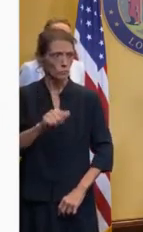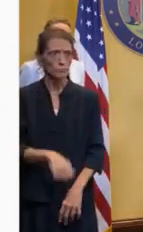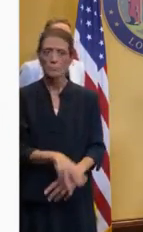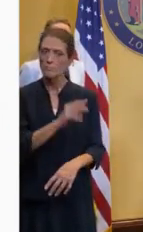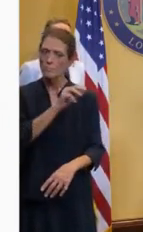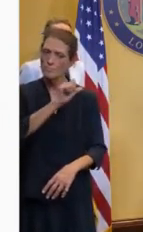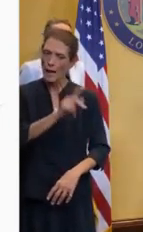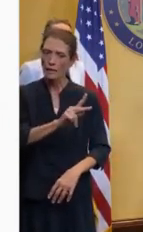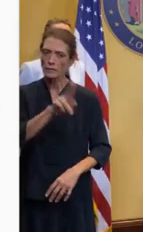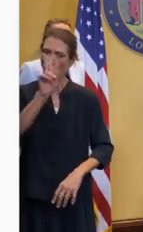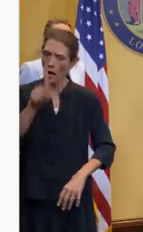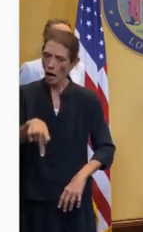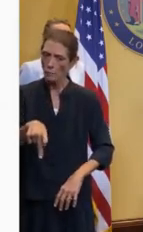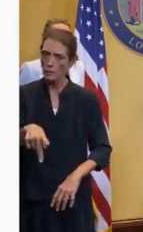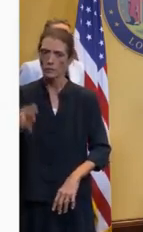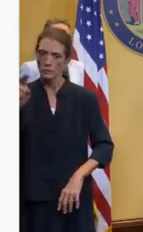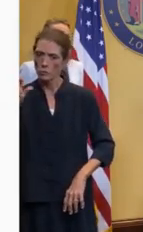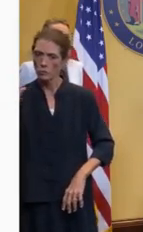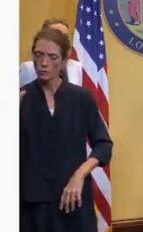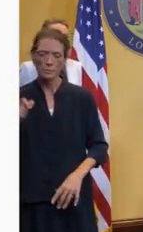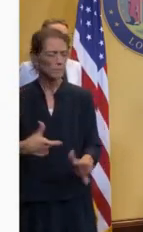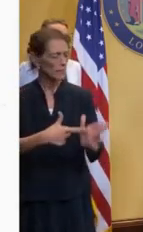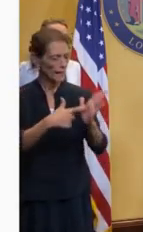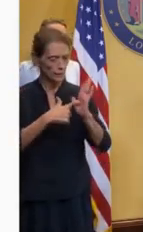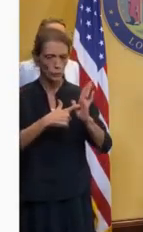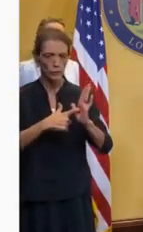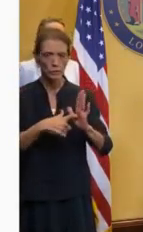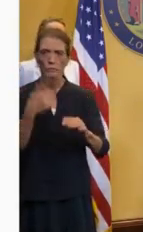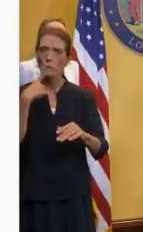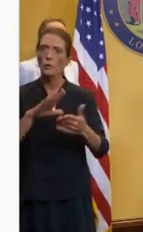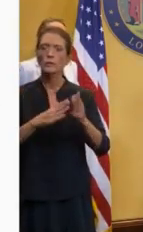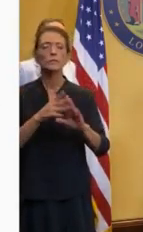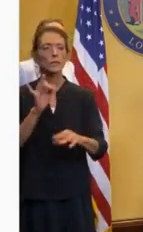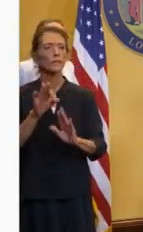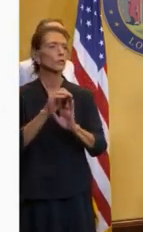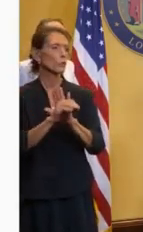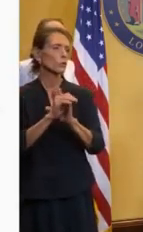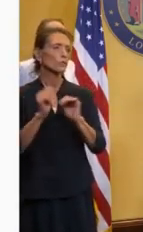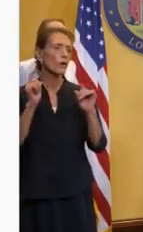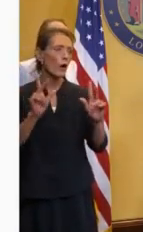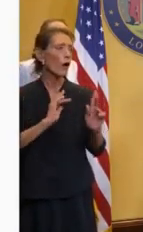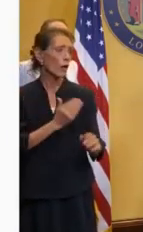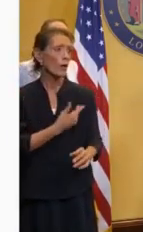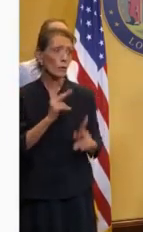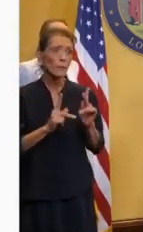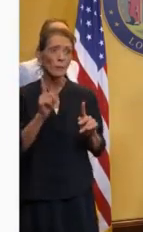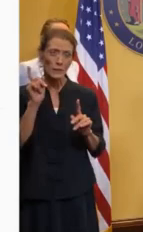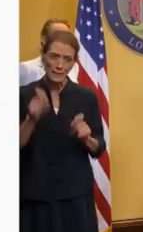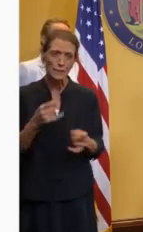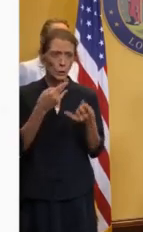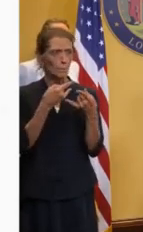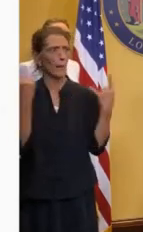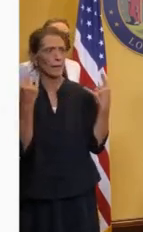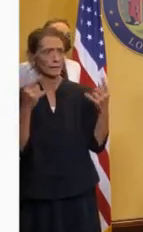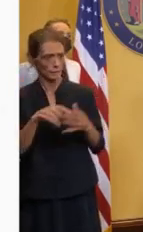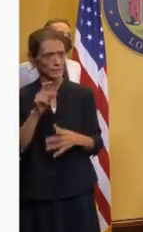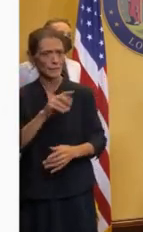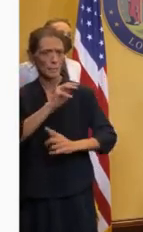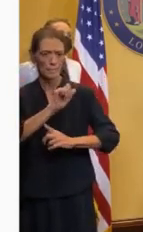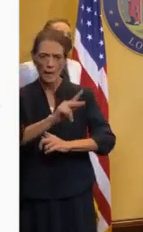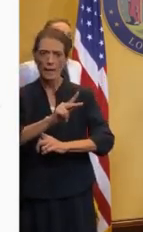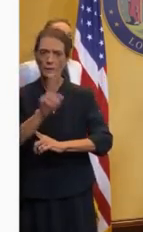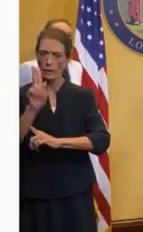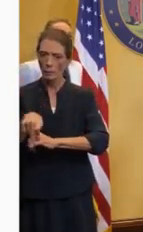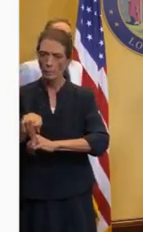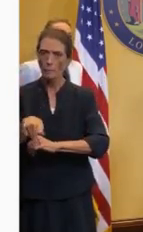A mandatory mask for the city of New Orleans. All of our people need to mask up when they are